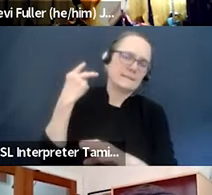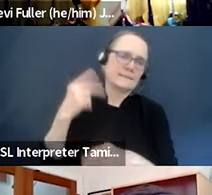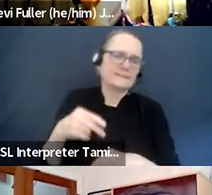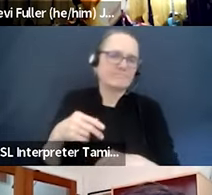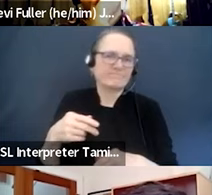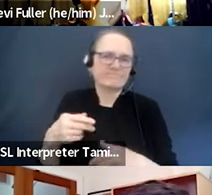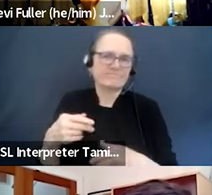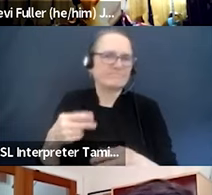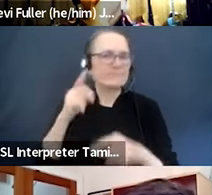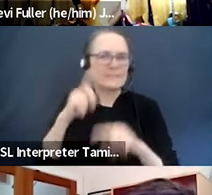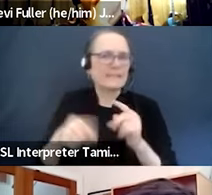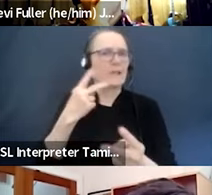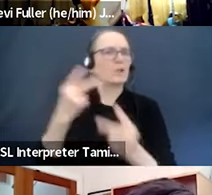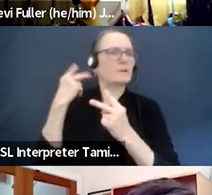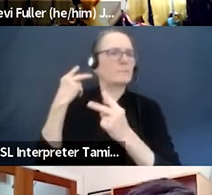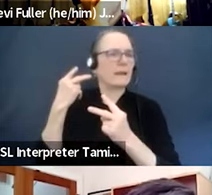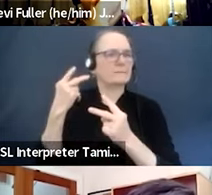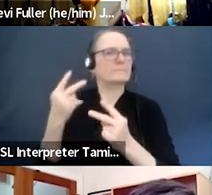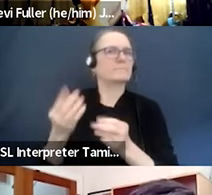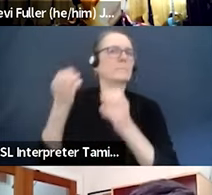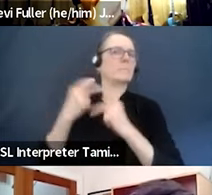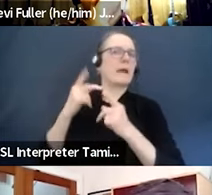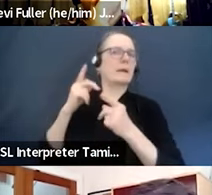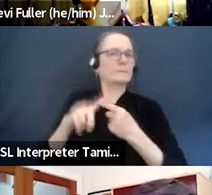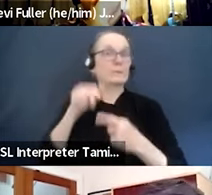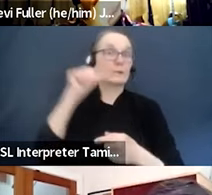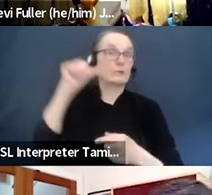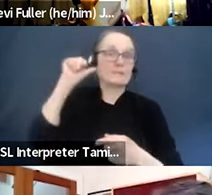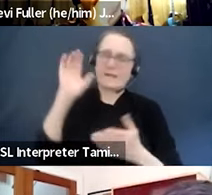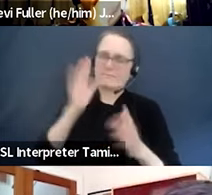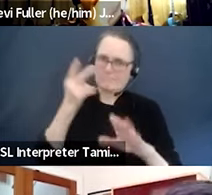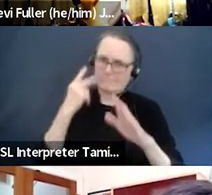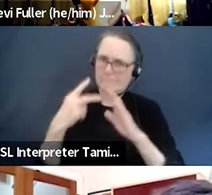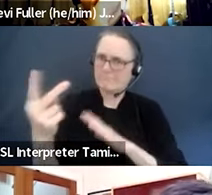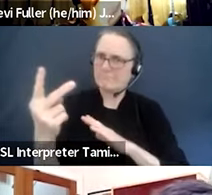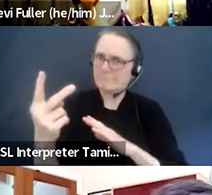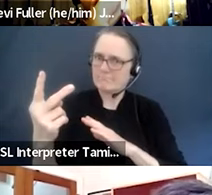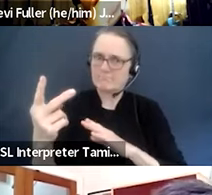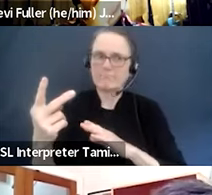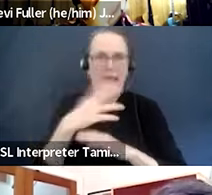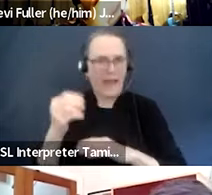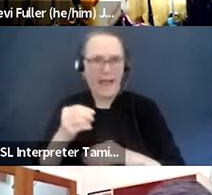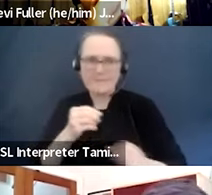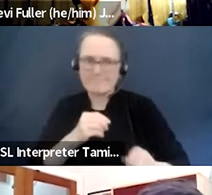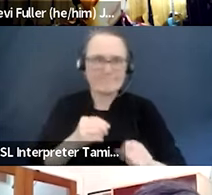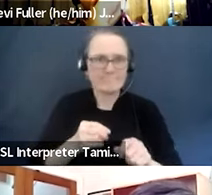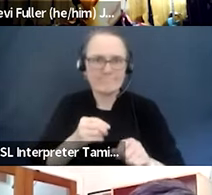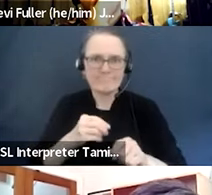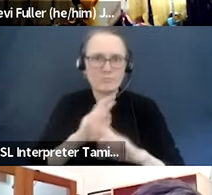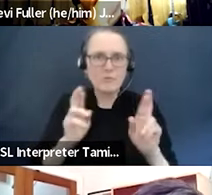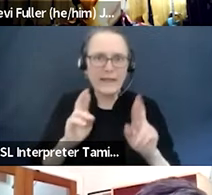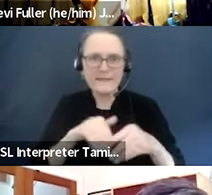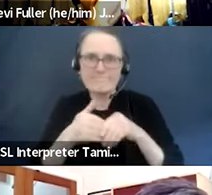So it's time to pick up, be nimble, be move. Yes, yes, yes. Thank you, David.